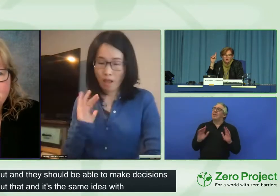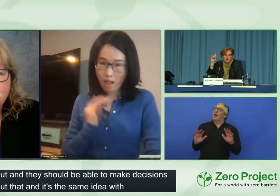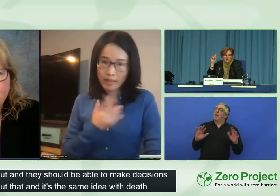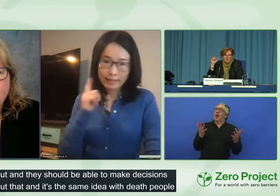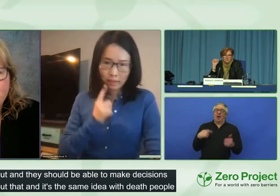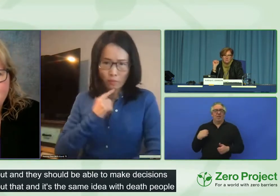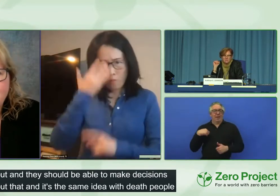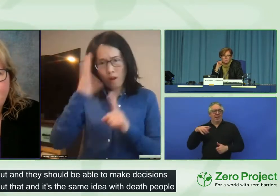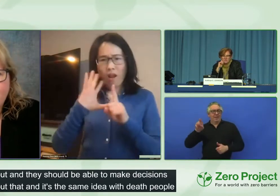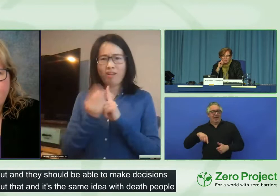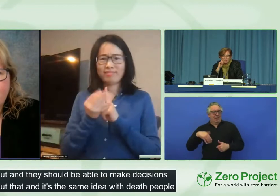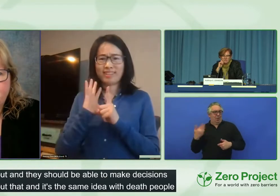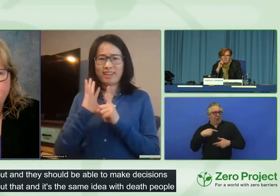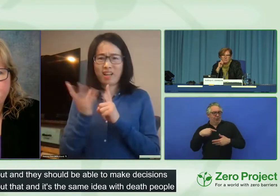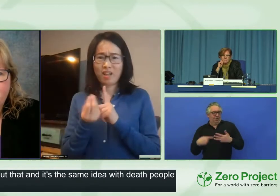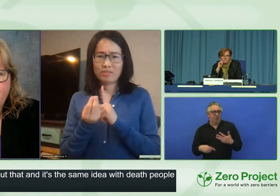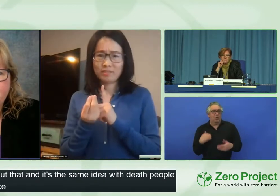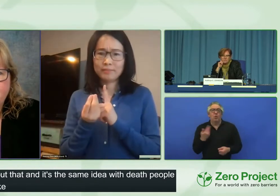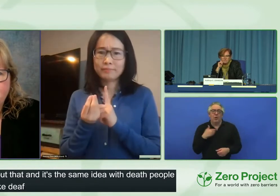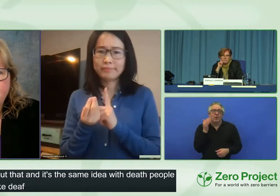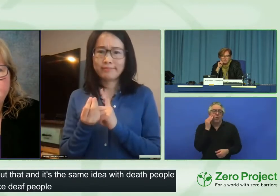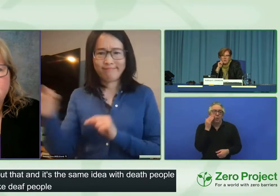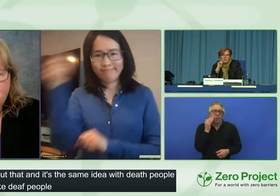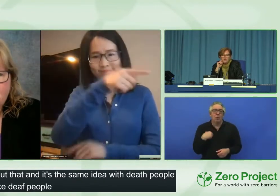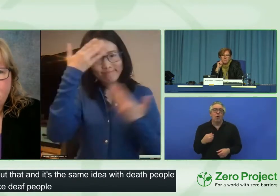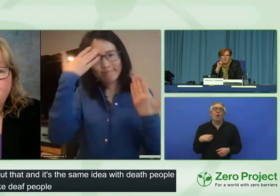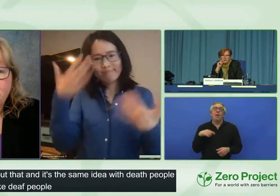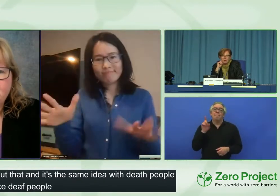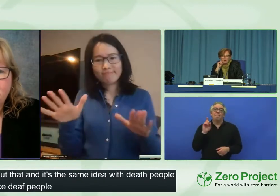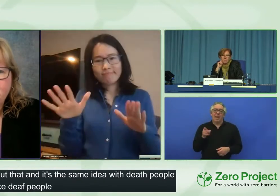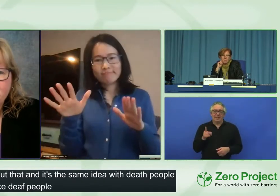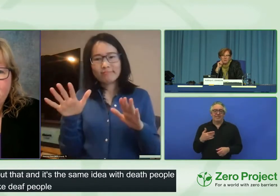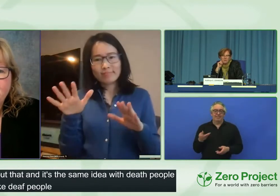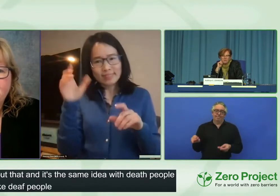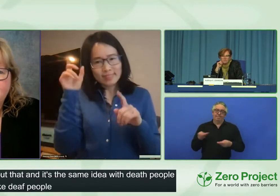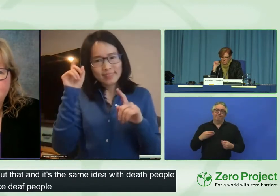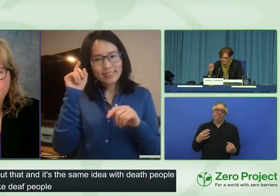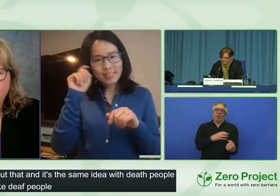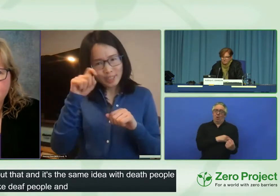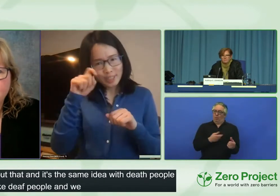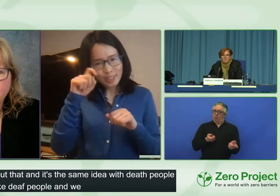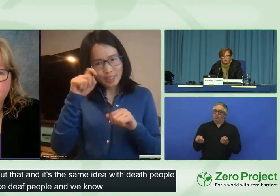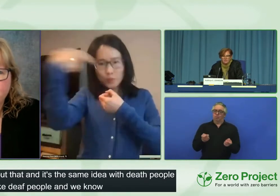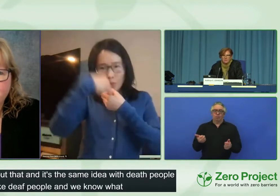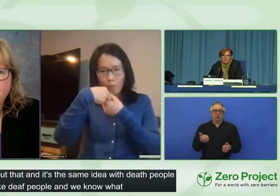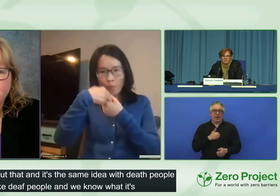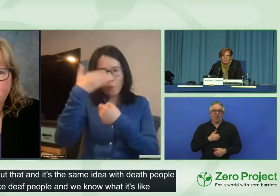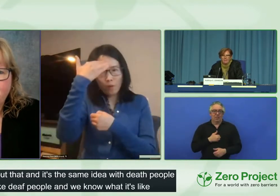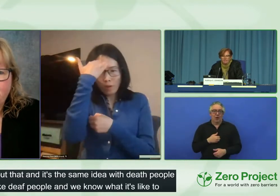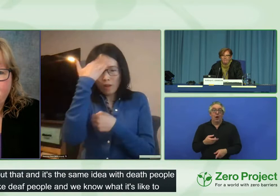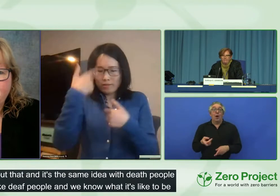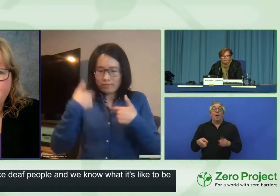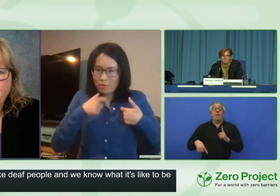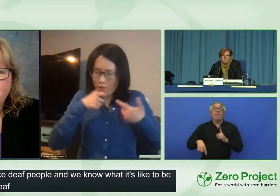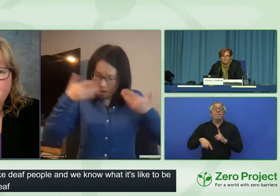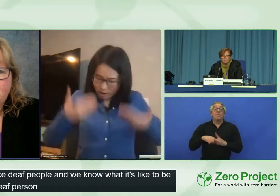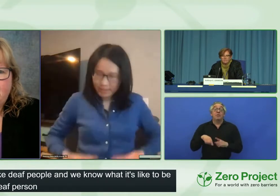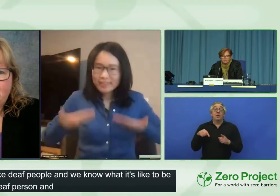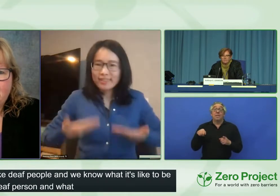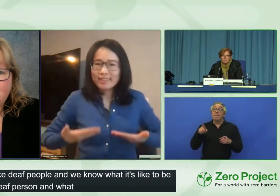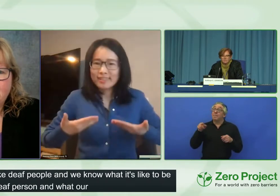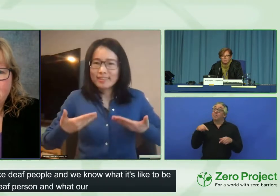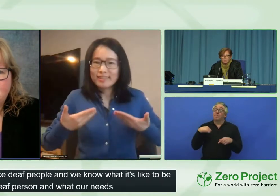And so we need to have that self-determination. And we need to be respected as an independent culture, too, of people.